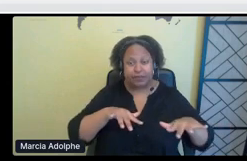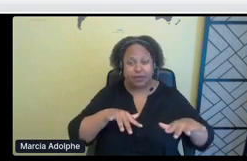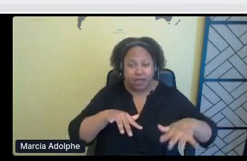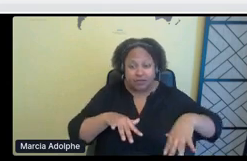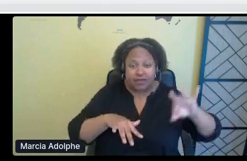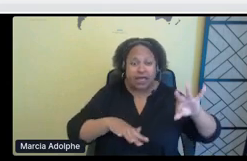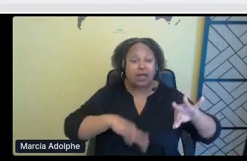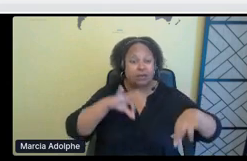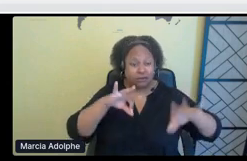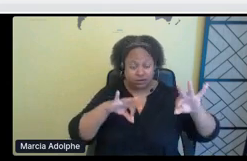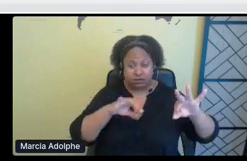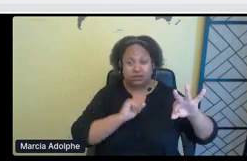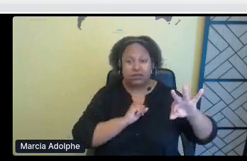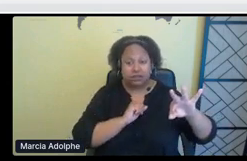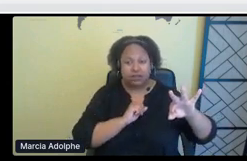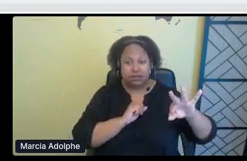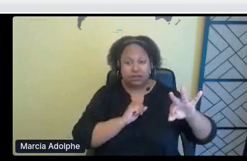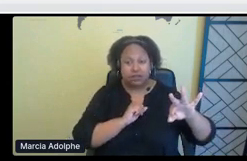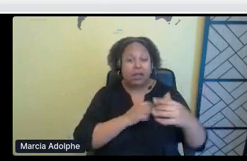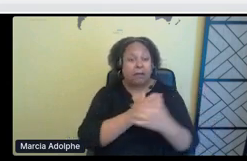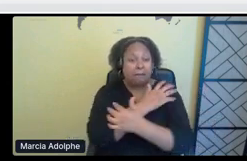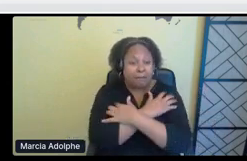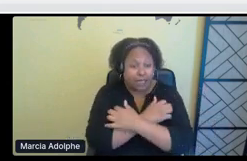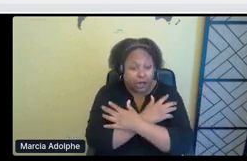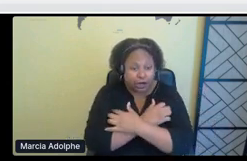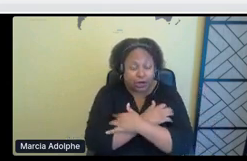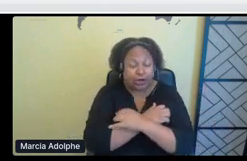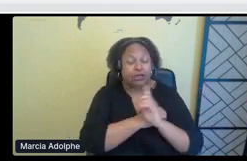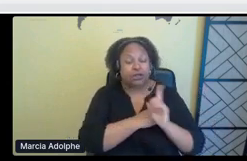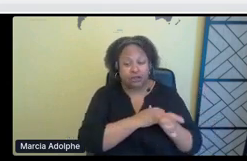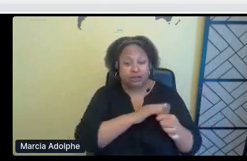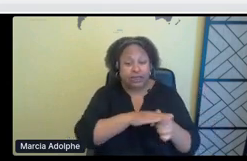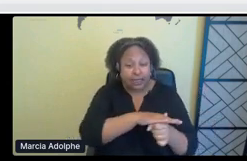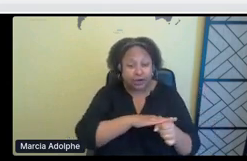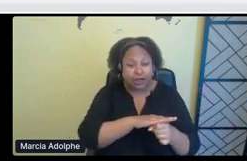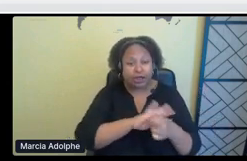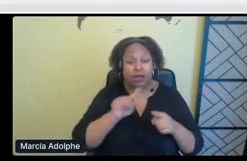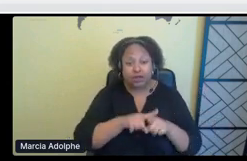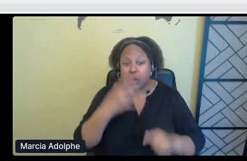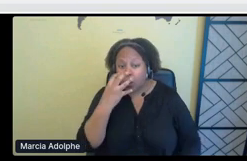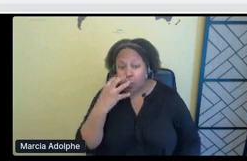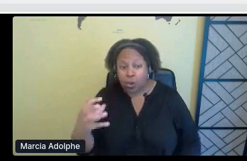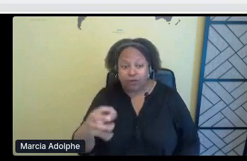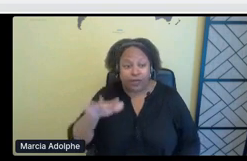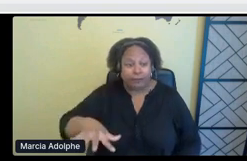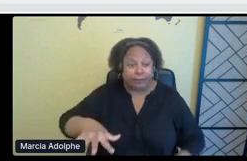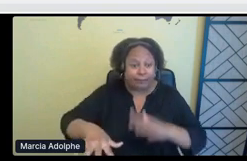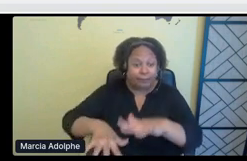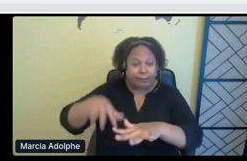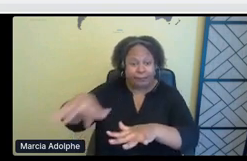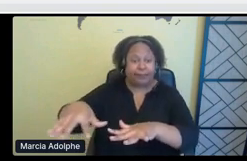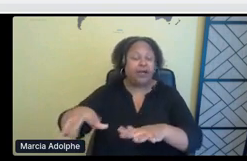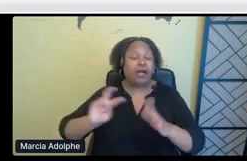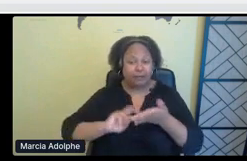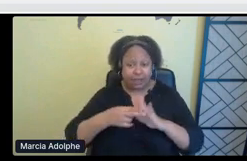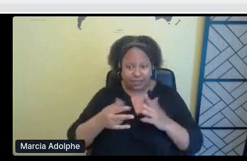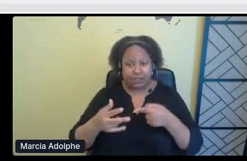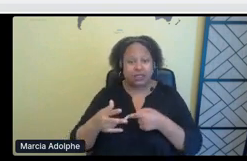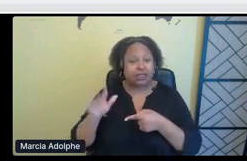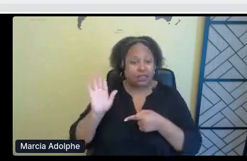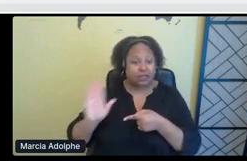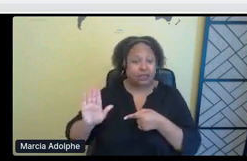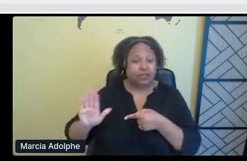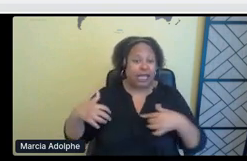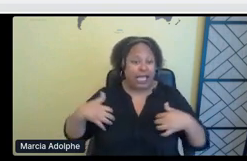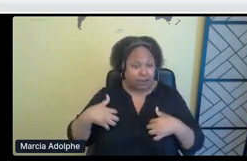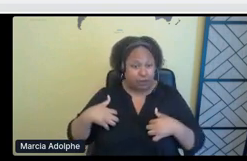actually, um, there was bears in around that area and also wolf prints. Um, so that means that they're also getting into this toxicity